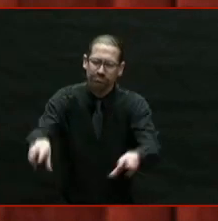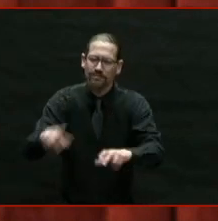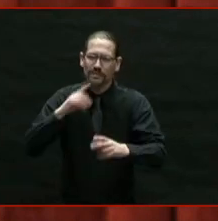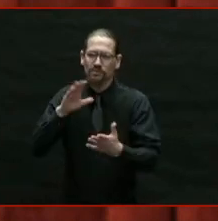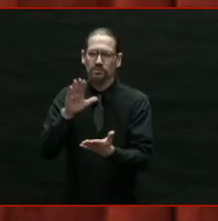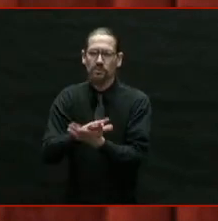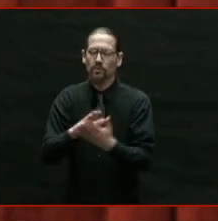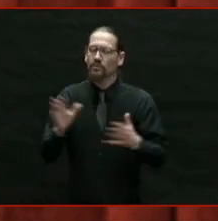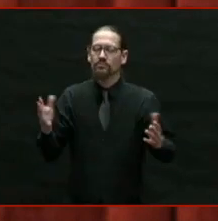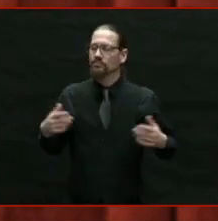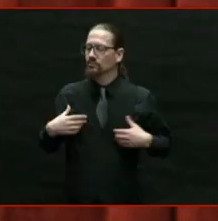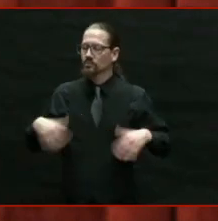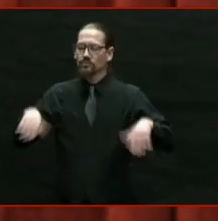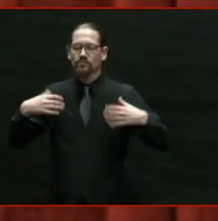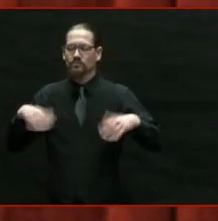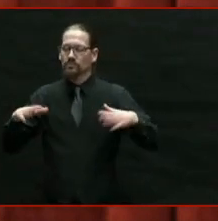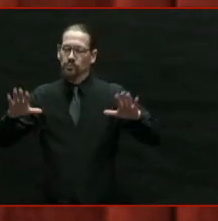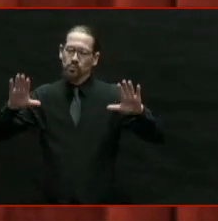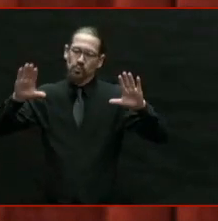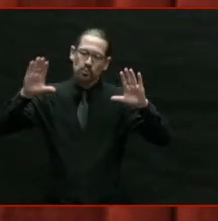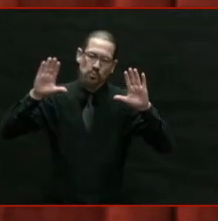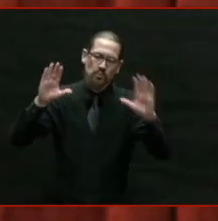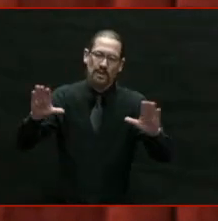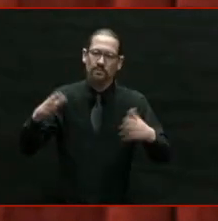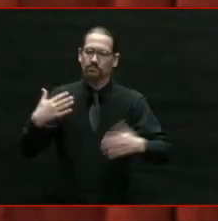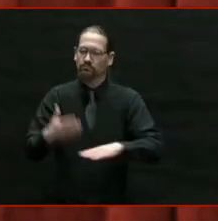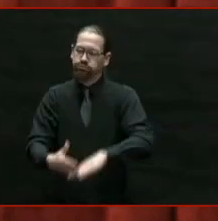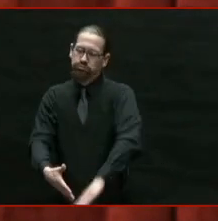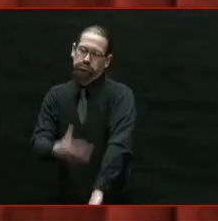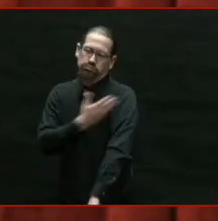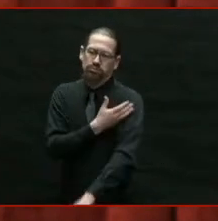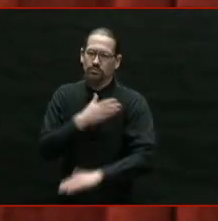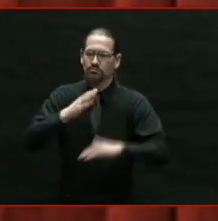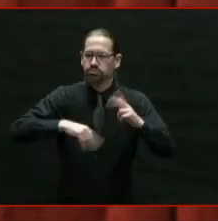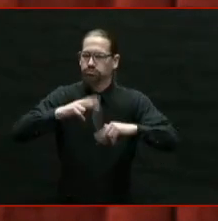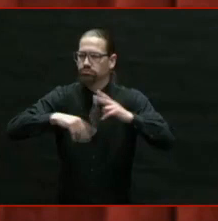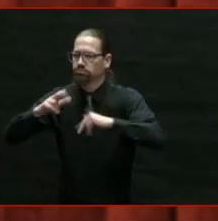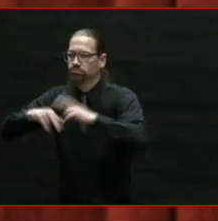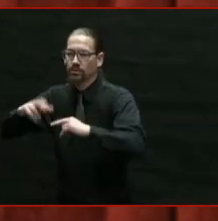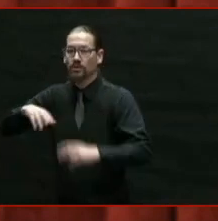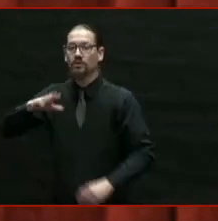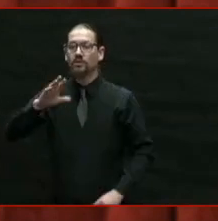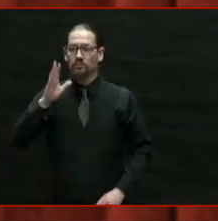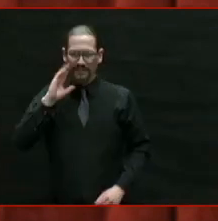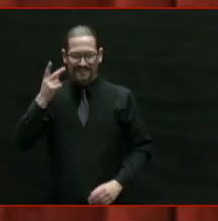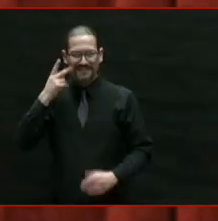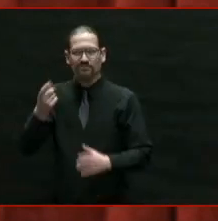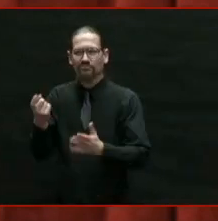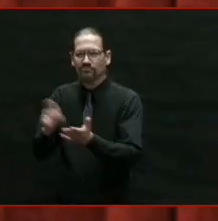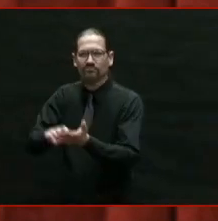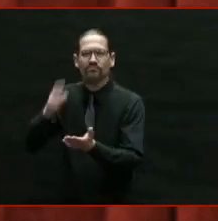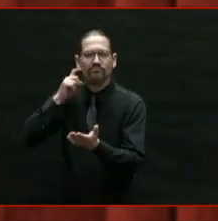And this spring, you're going to see school construction all over the state, in all cities and towns.